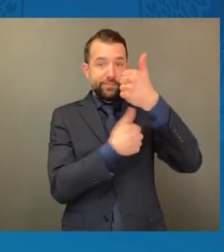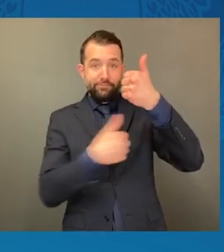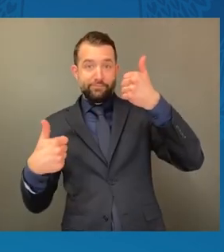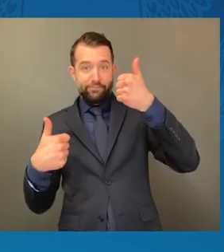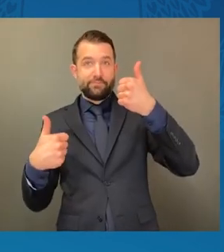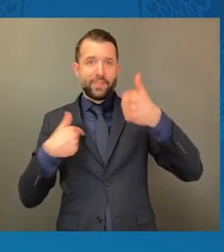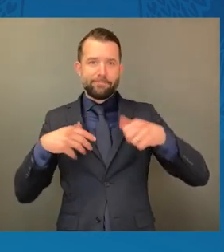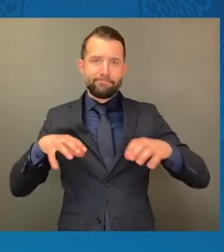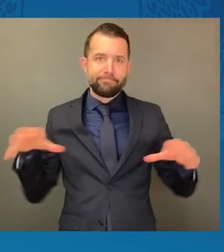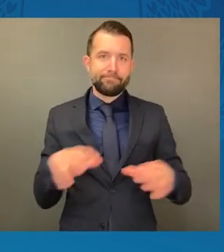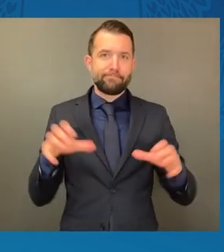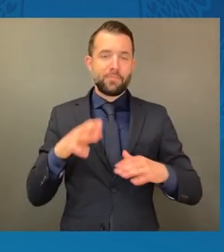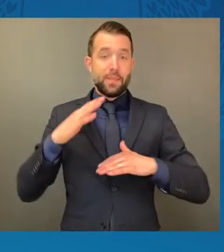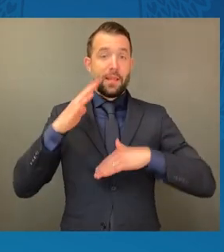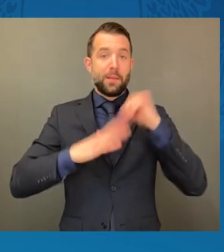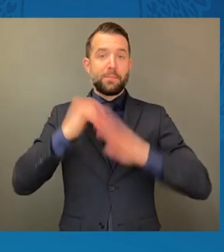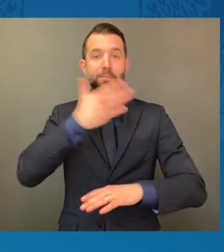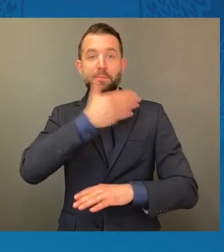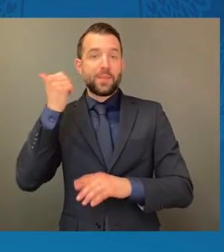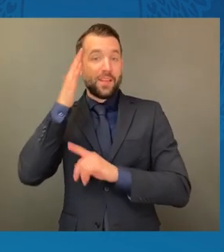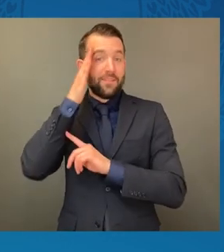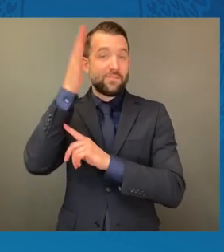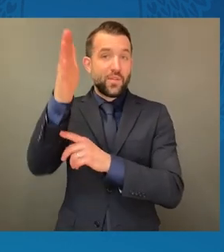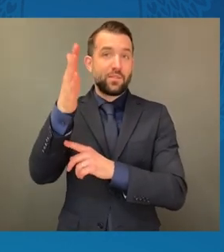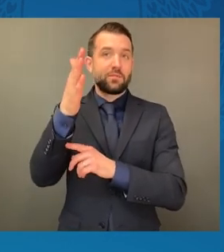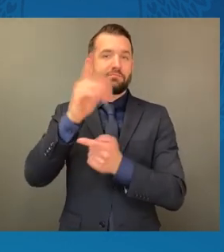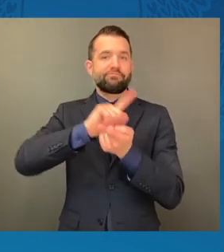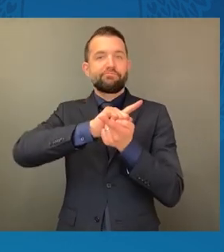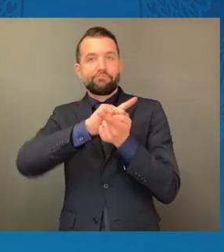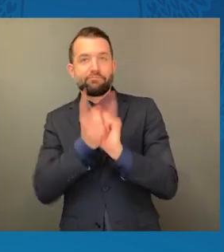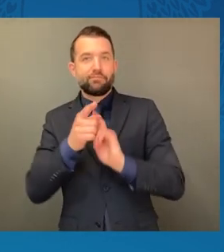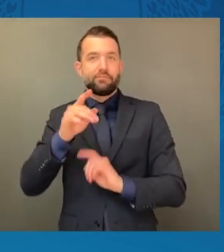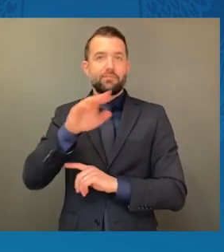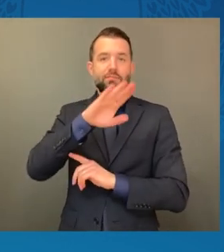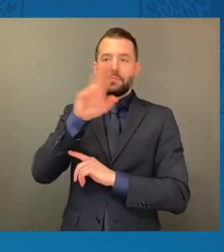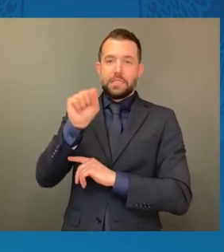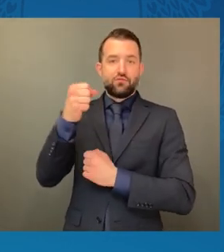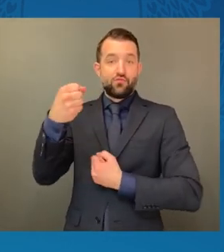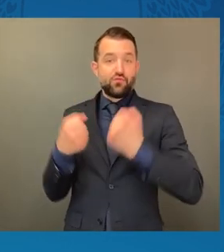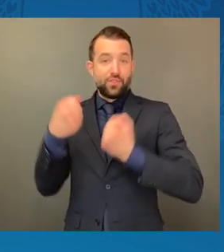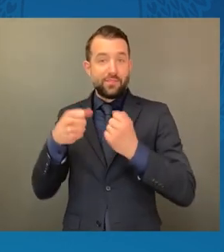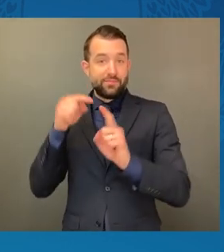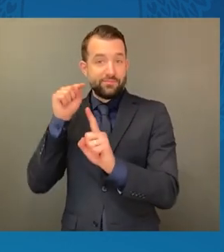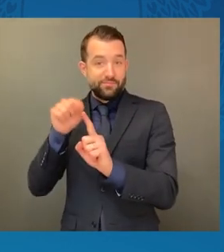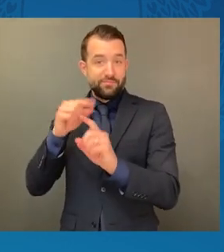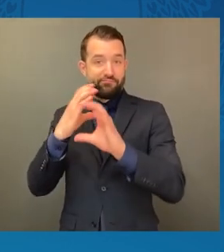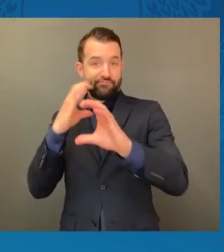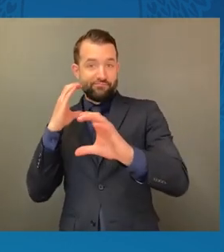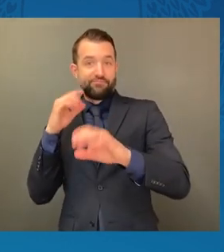transforming our nation's fleet of buses and trucks. And that transformation will begin with public buses.